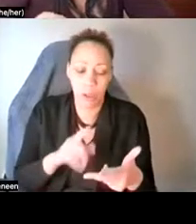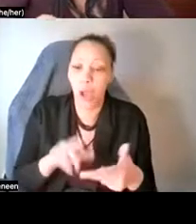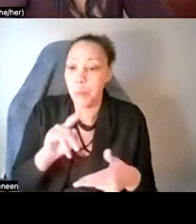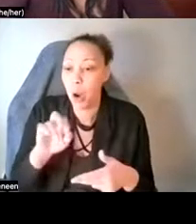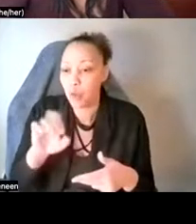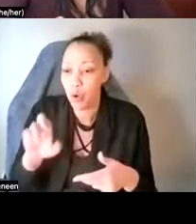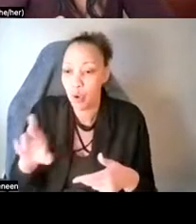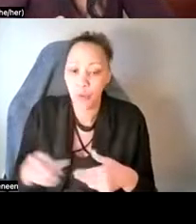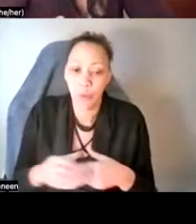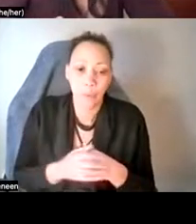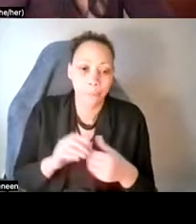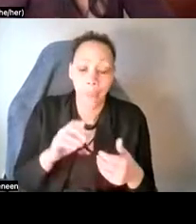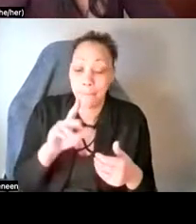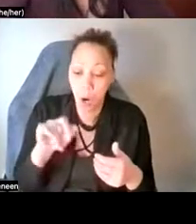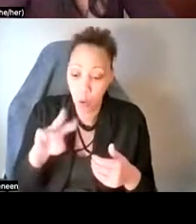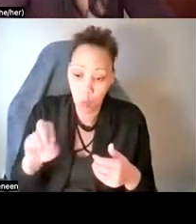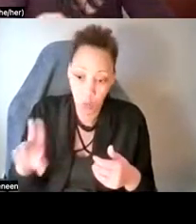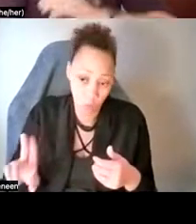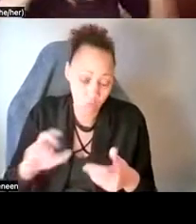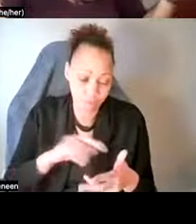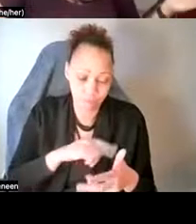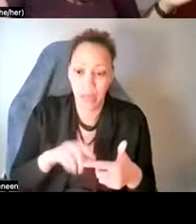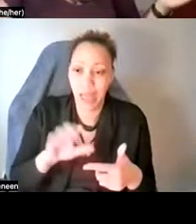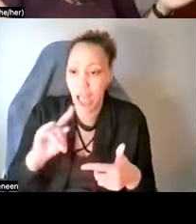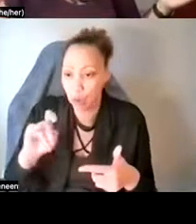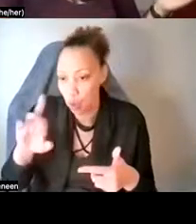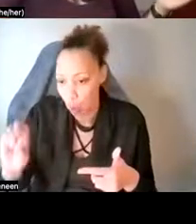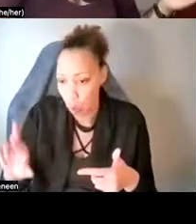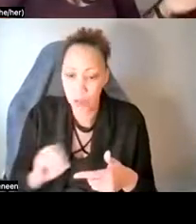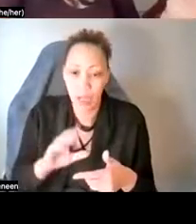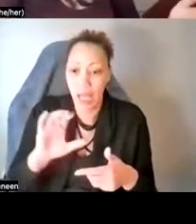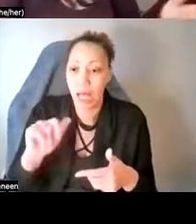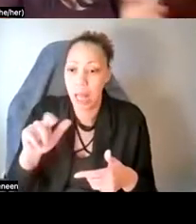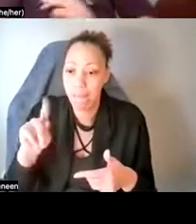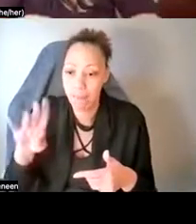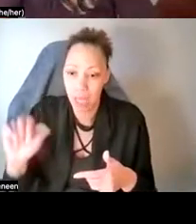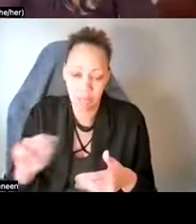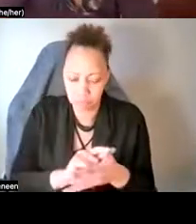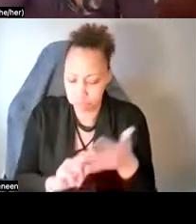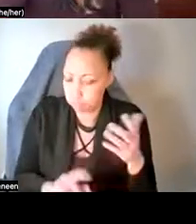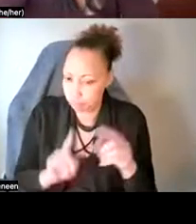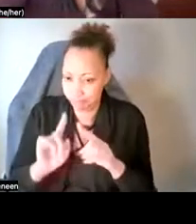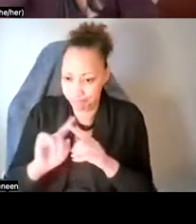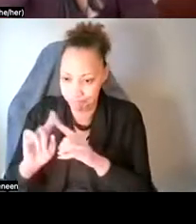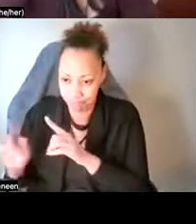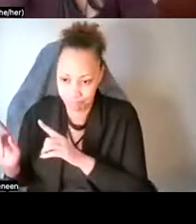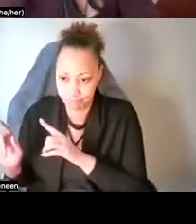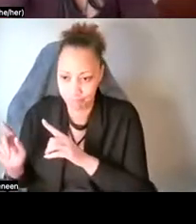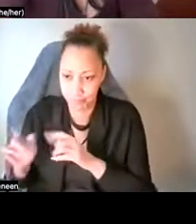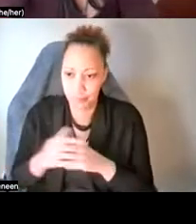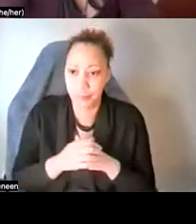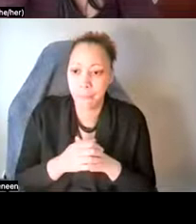Ecuador and Colombia as well. Um, yeah. So those are all of the many psychedelics that are out there. Um,